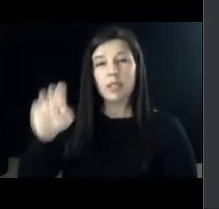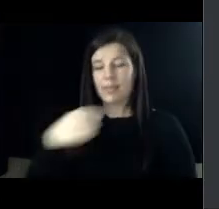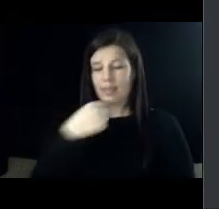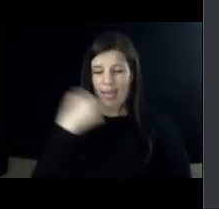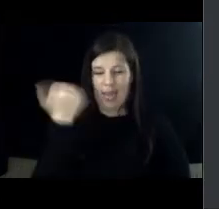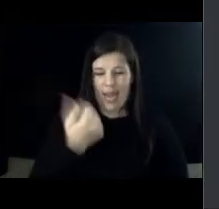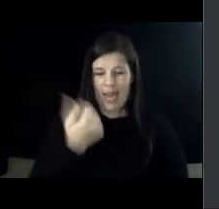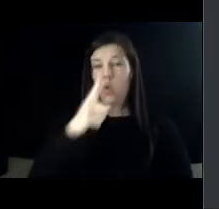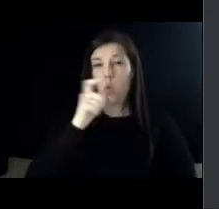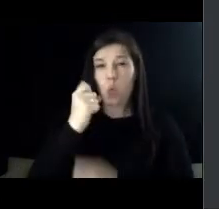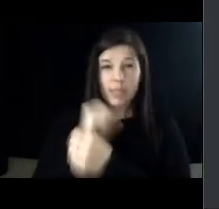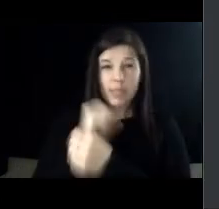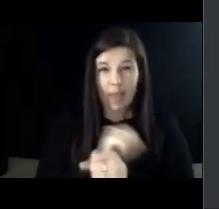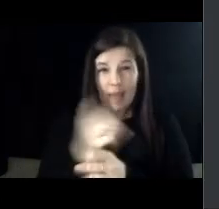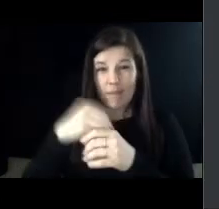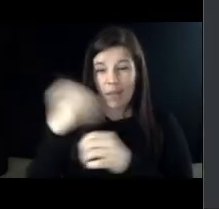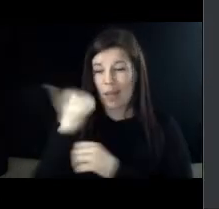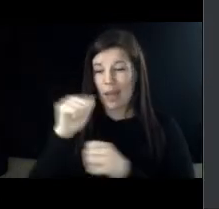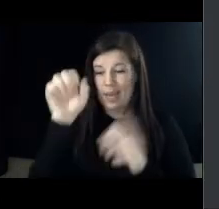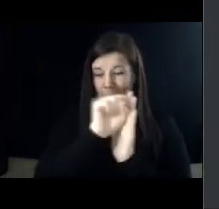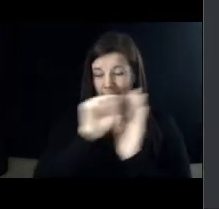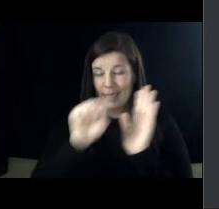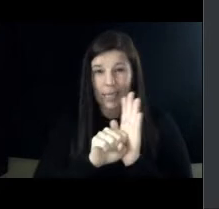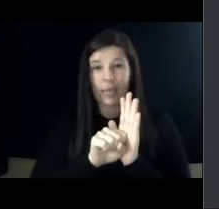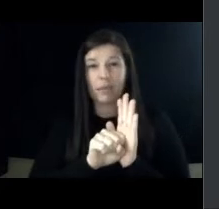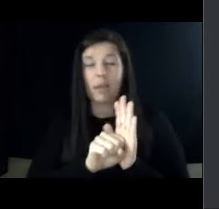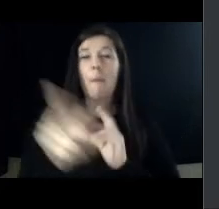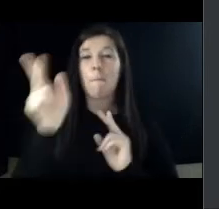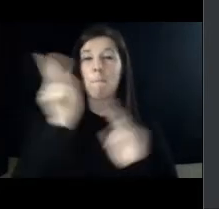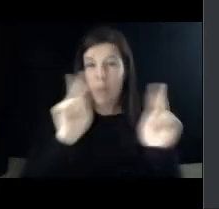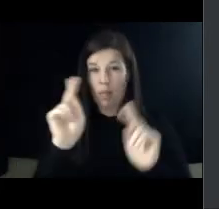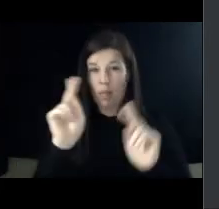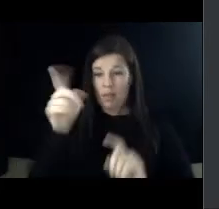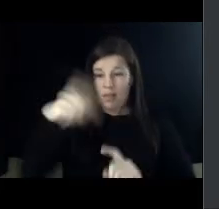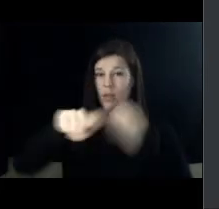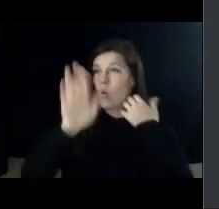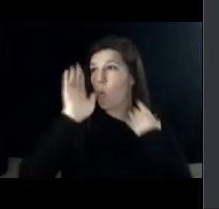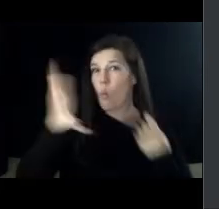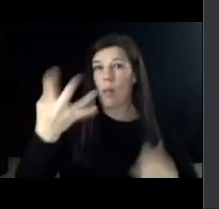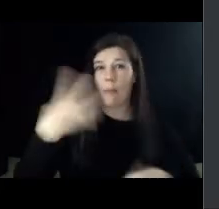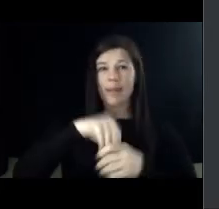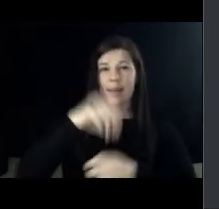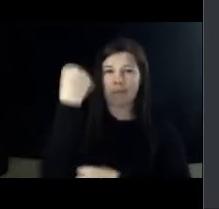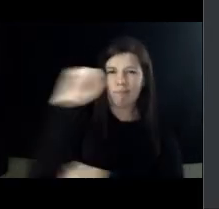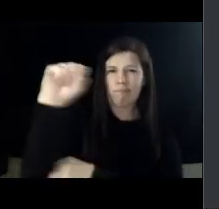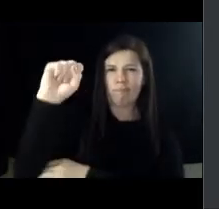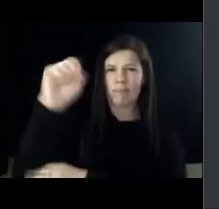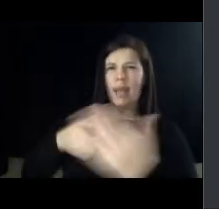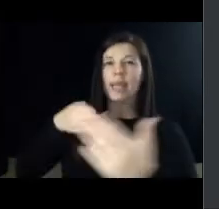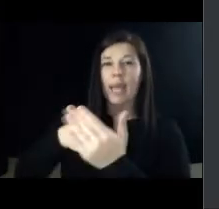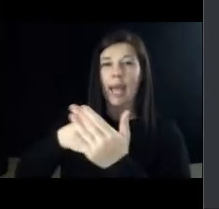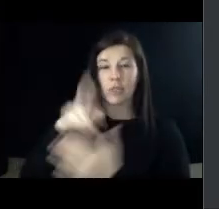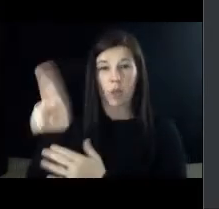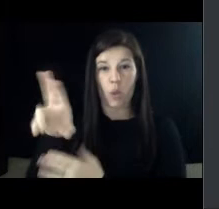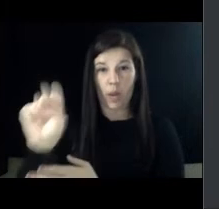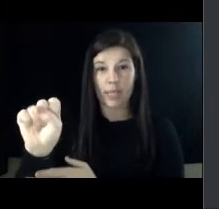within any state or designated part of a state the people whereof shall then be in rebellion against the united states shall